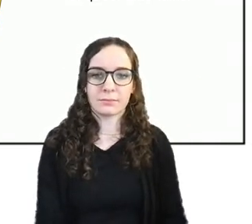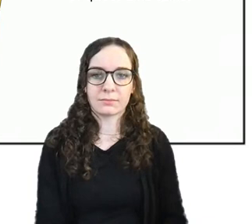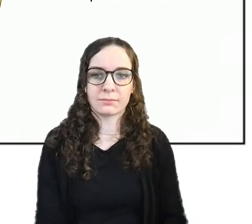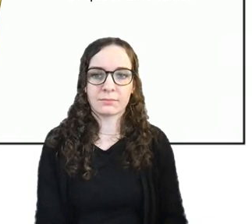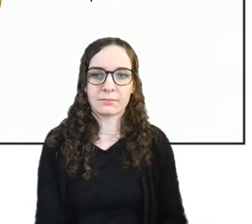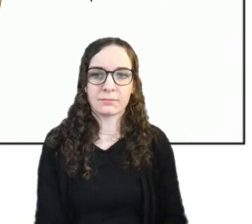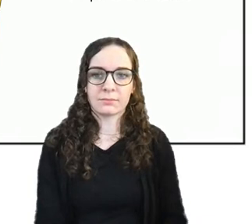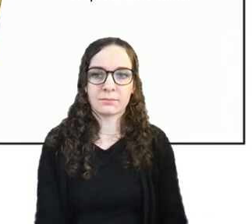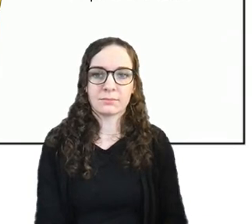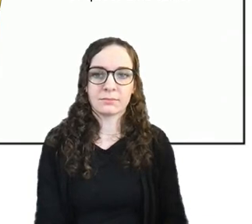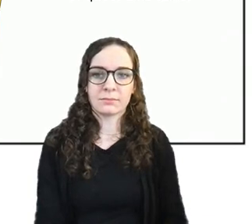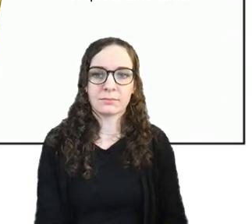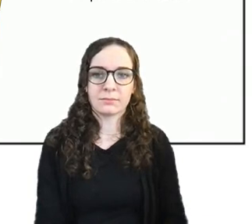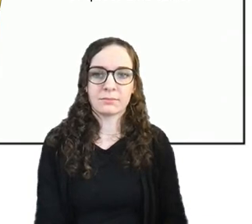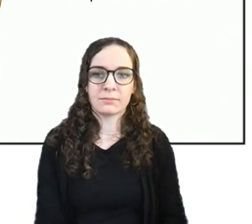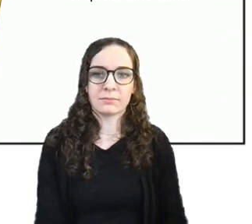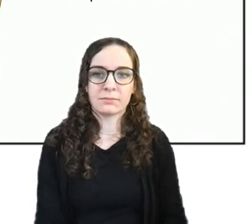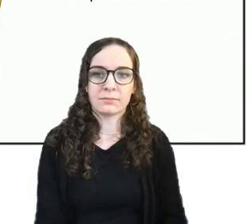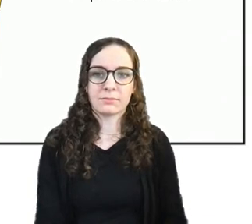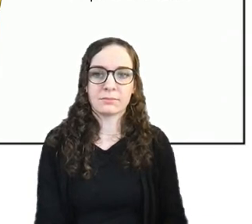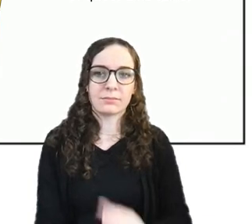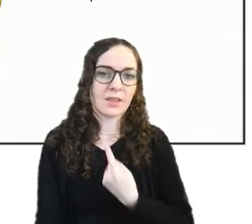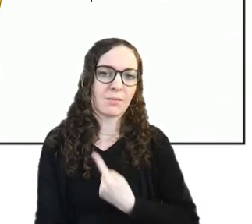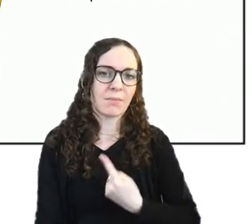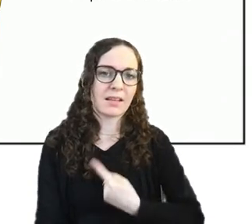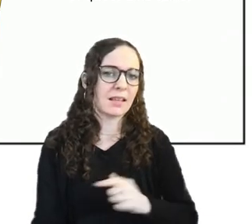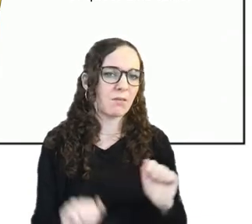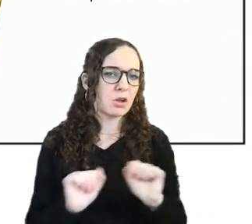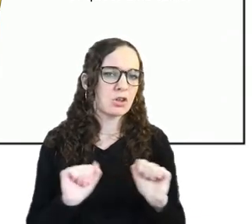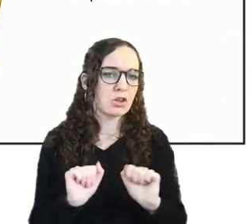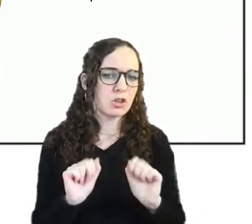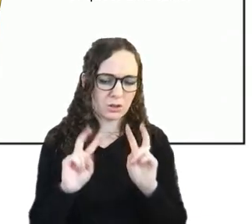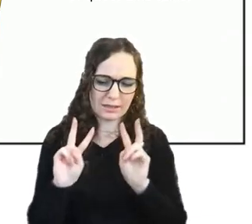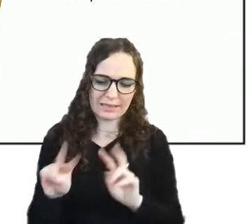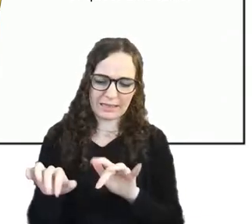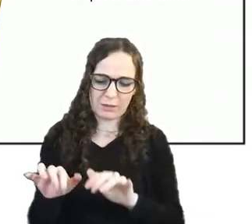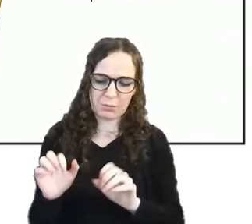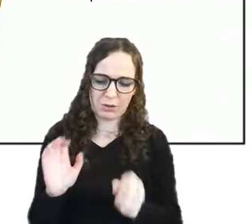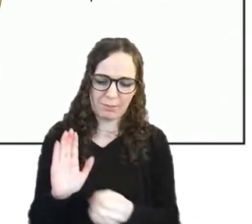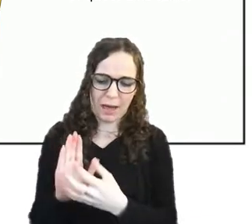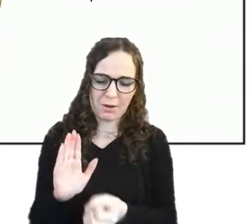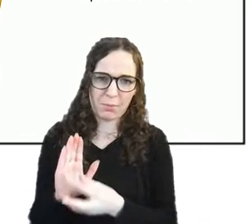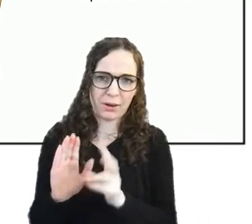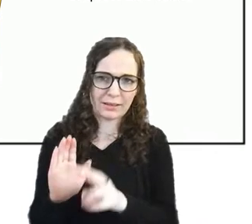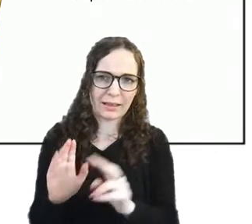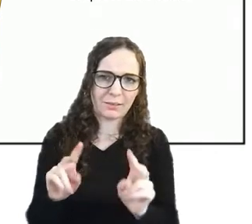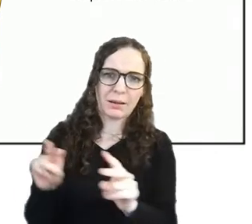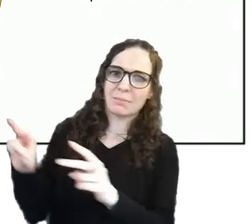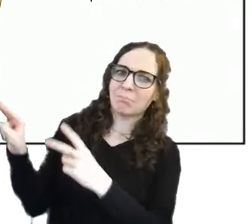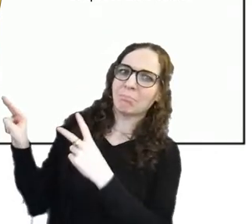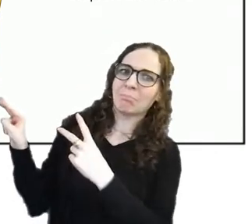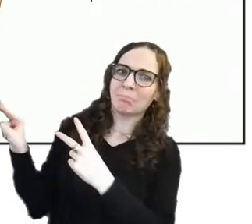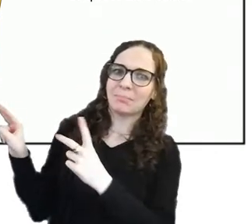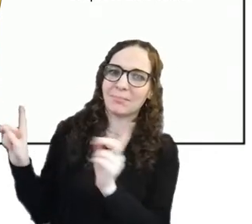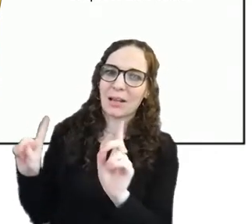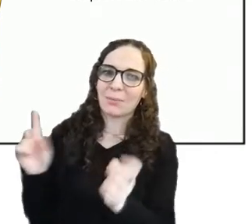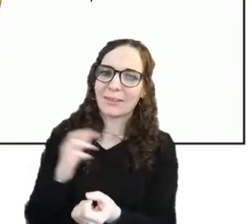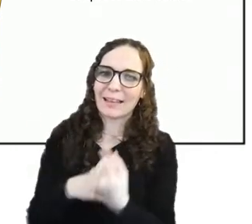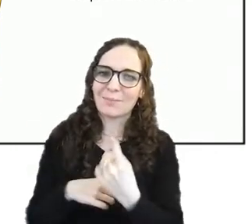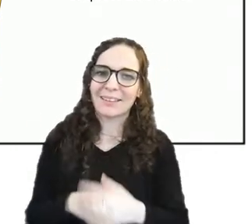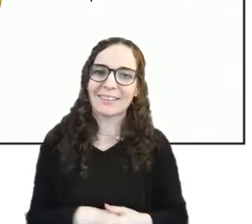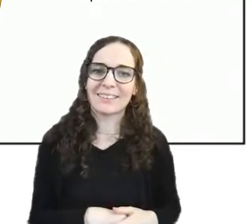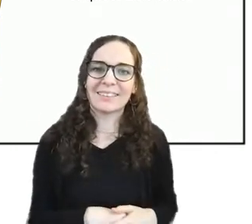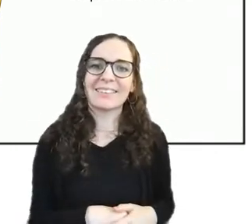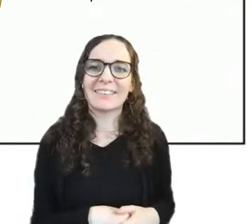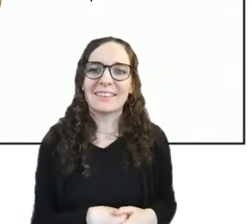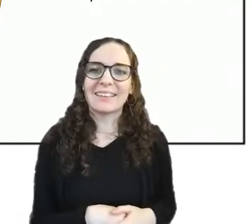slideshow on the computer okay um all right uh so this is